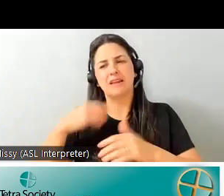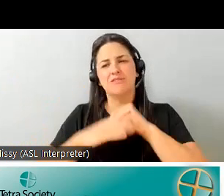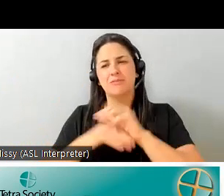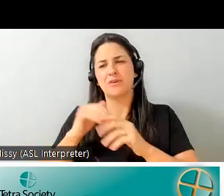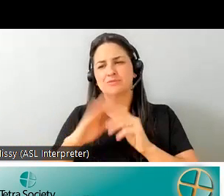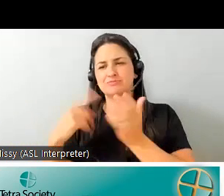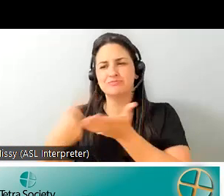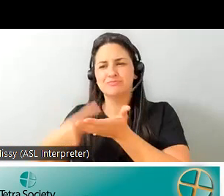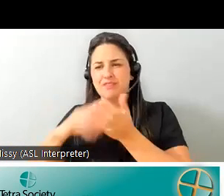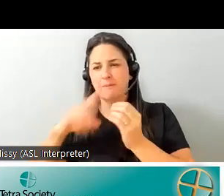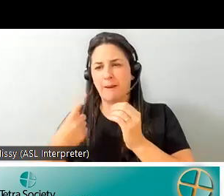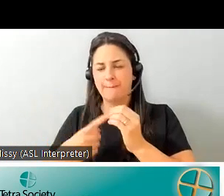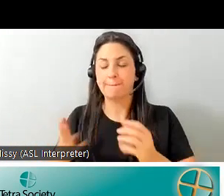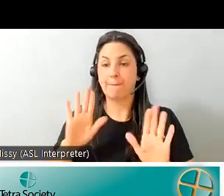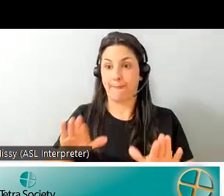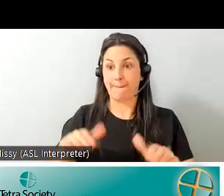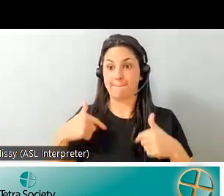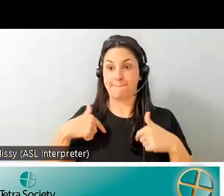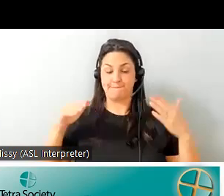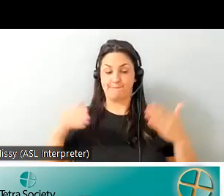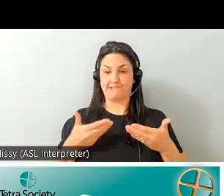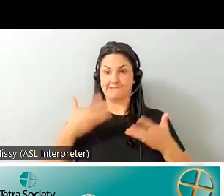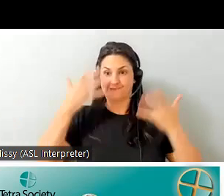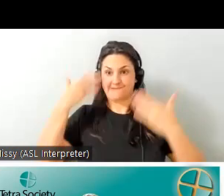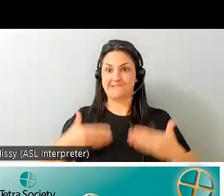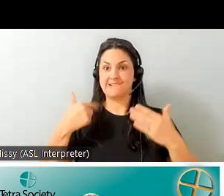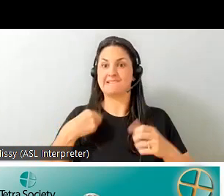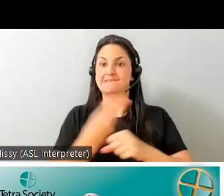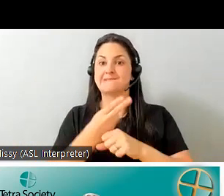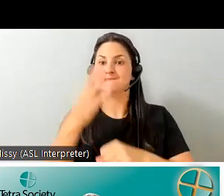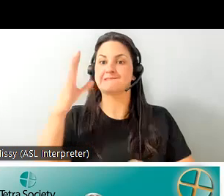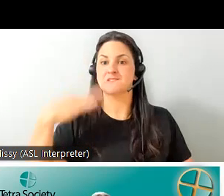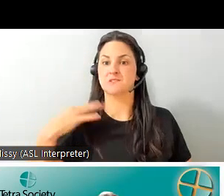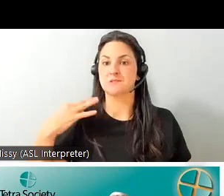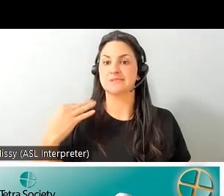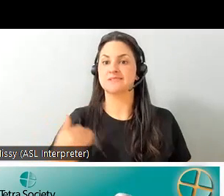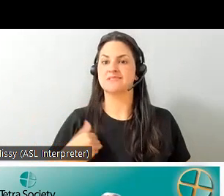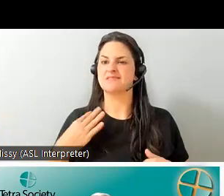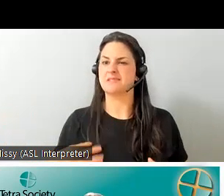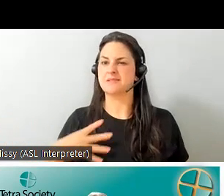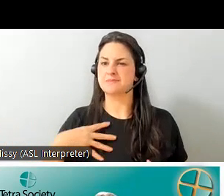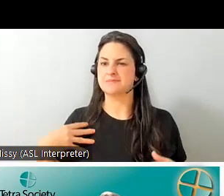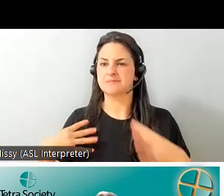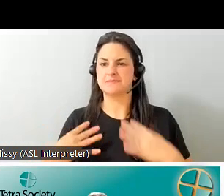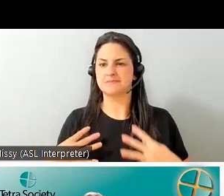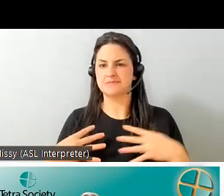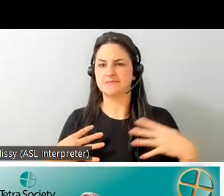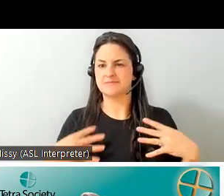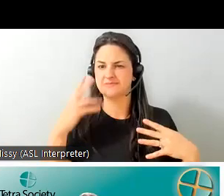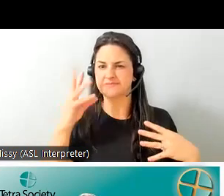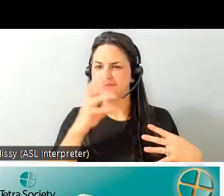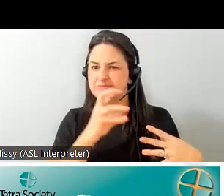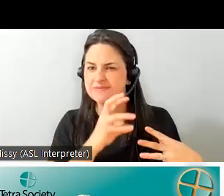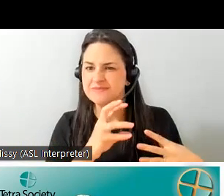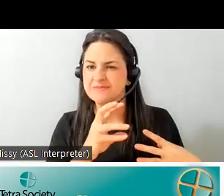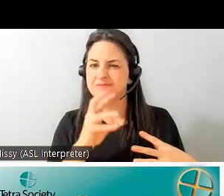with my introduction and visual description i'm wearing a blue shirt with a bit of a pattern on it that's looking a bit weird in